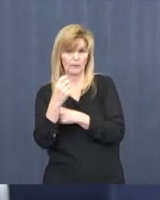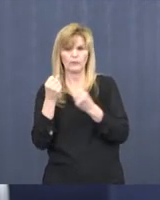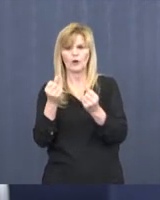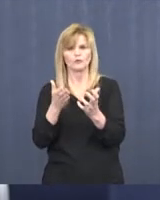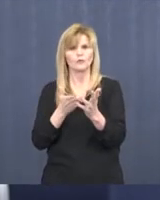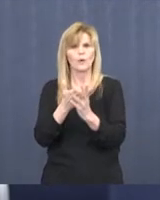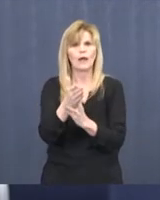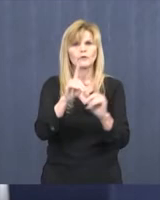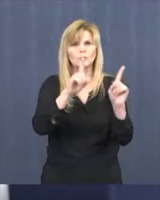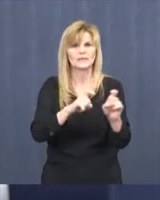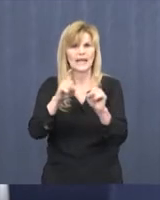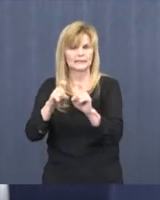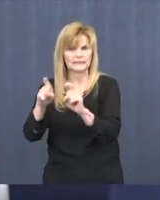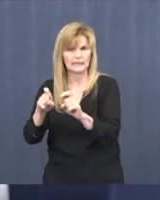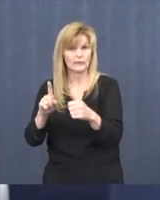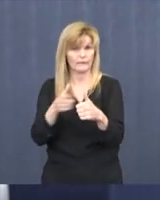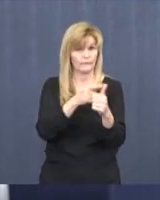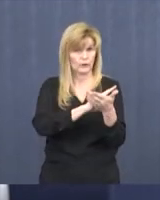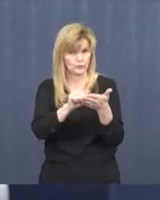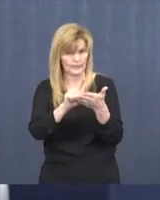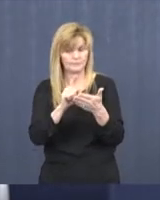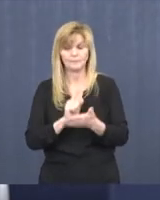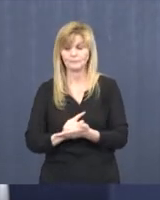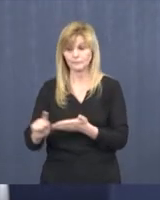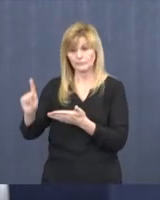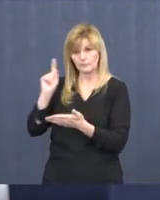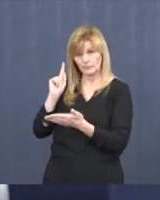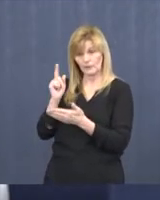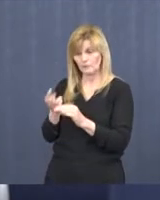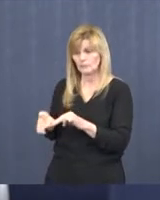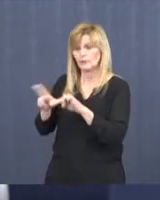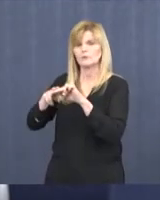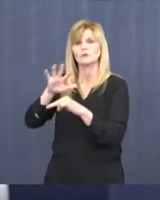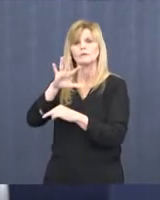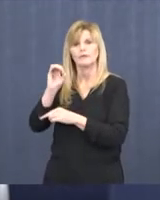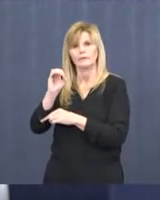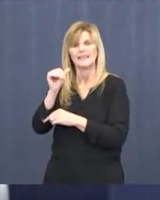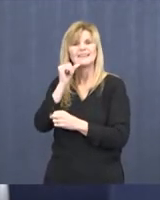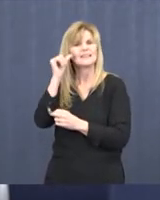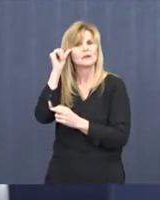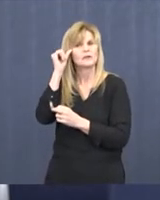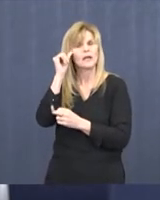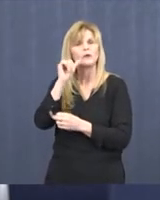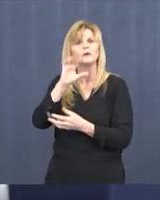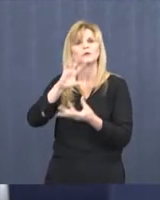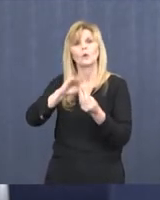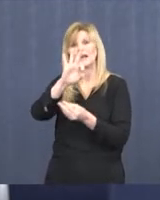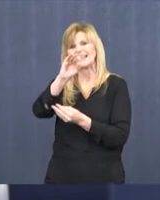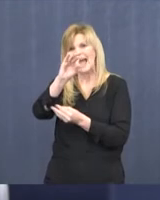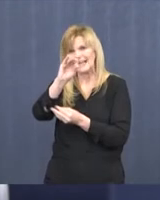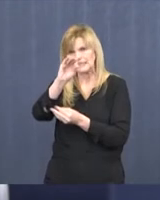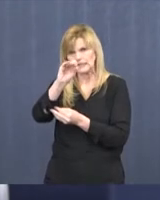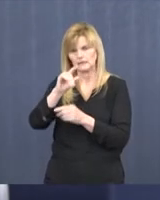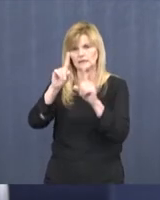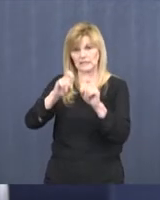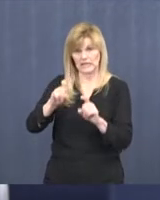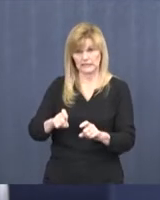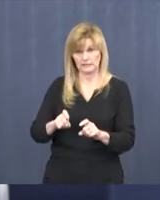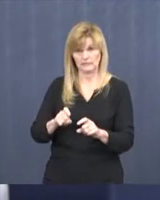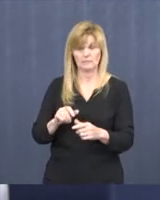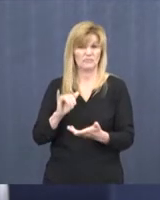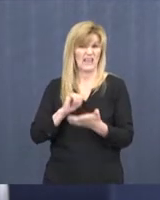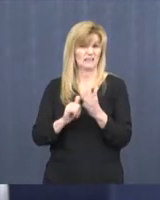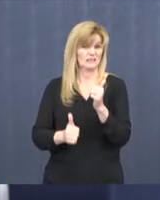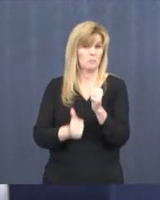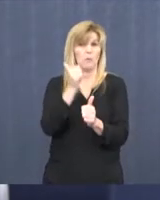testing for the first week. Last week, that average went up to 50. And yesterday, we did 90, which is the most